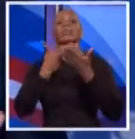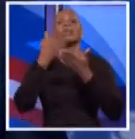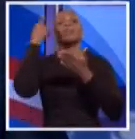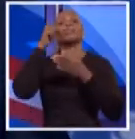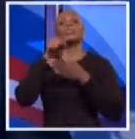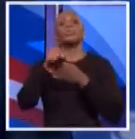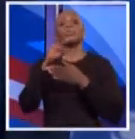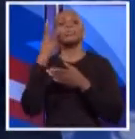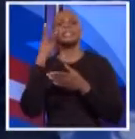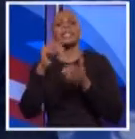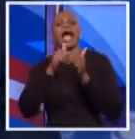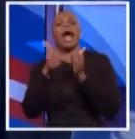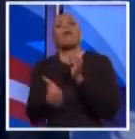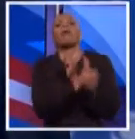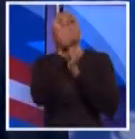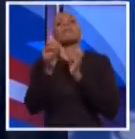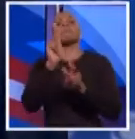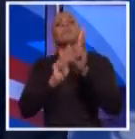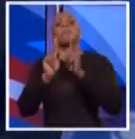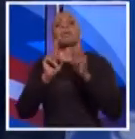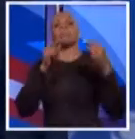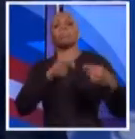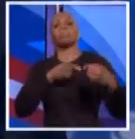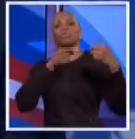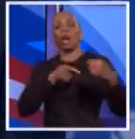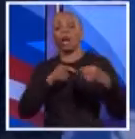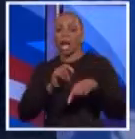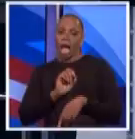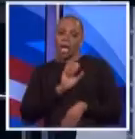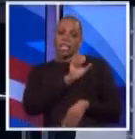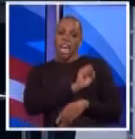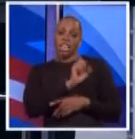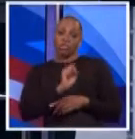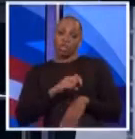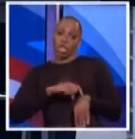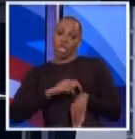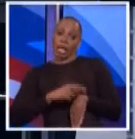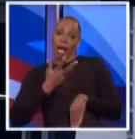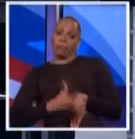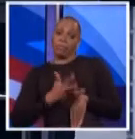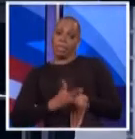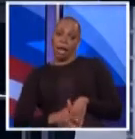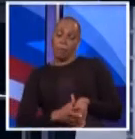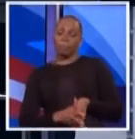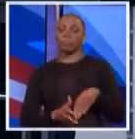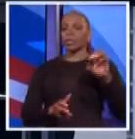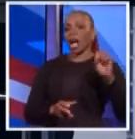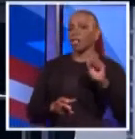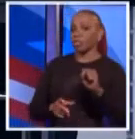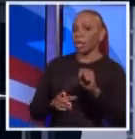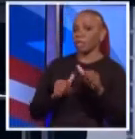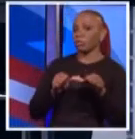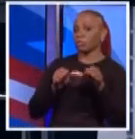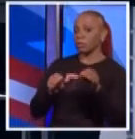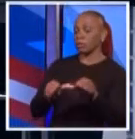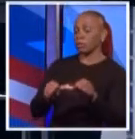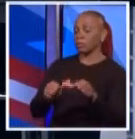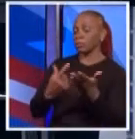how other people struggle. And that's the difference between us. Stringer, your time in the streets trying to solve real problems while you've been in the Ivory Tower.